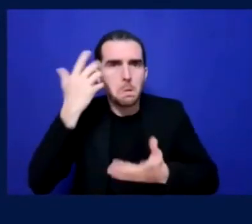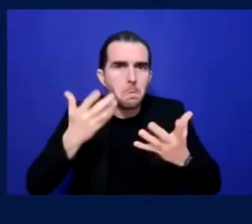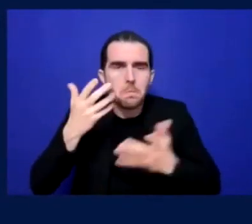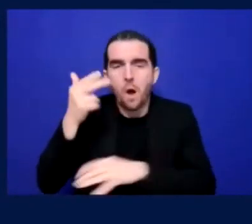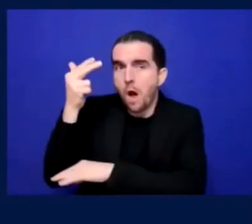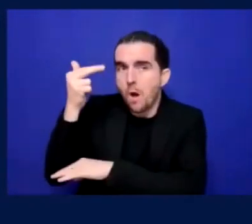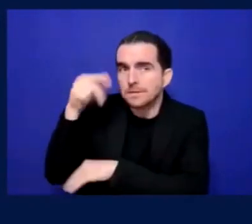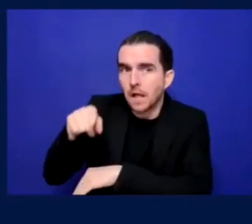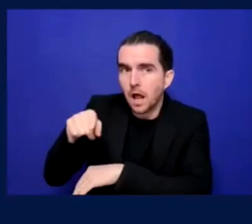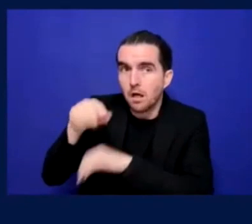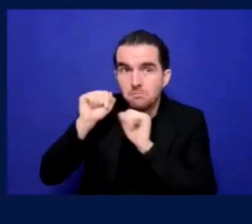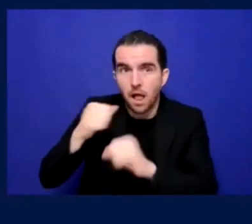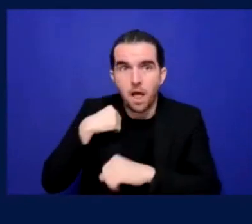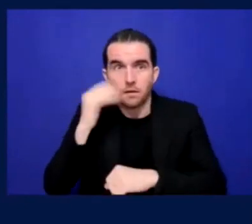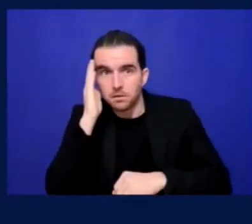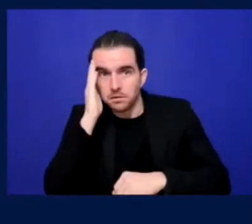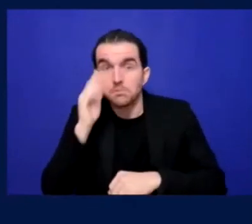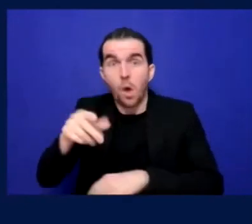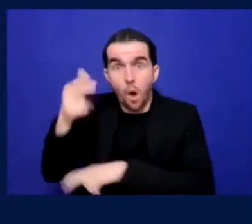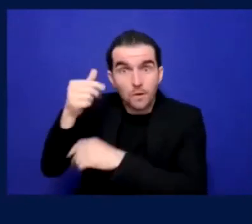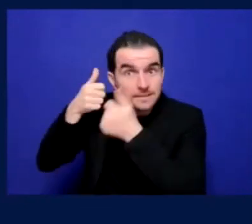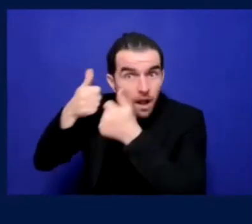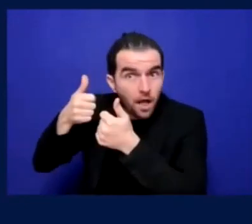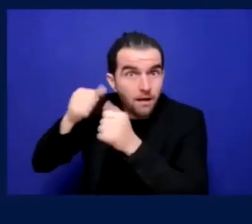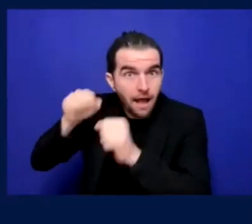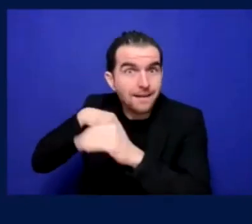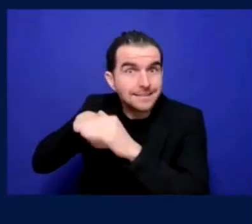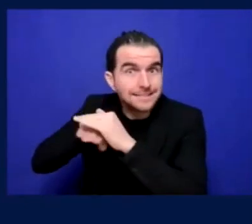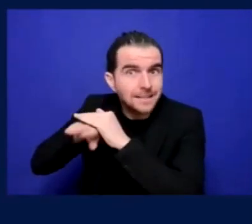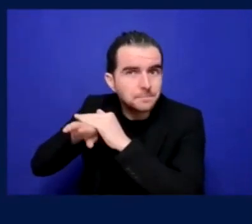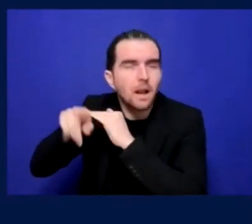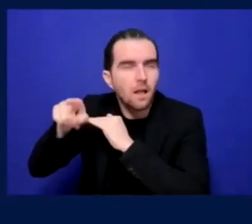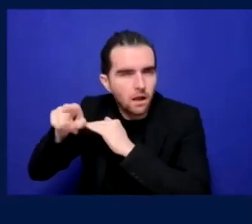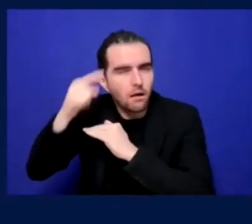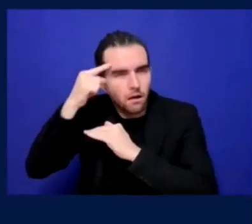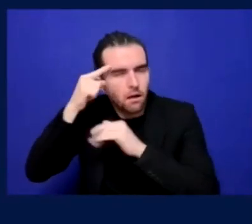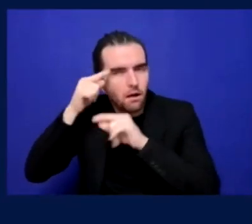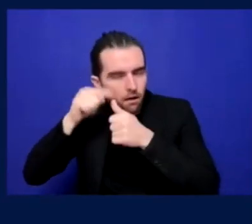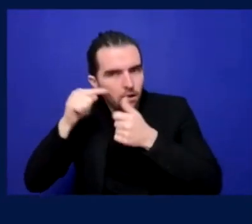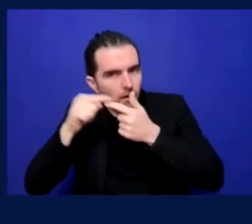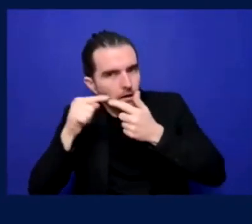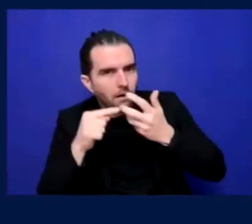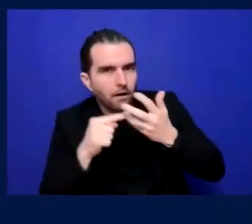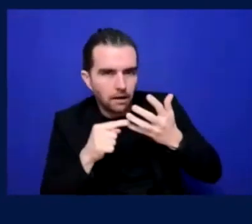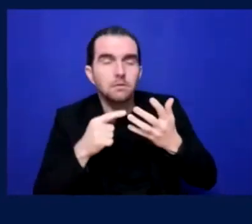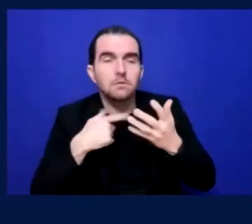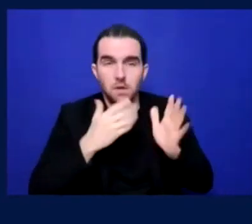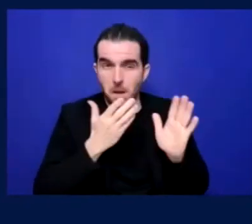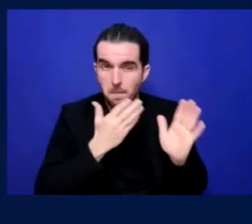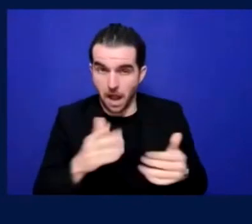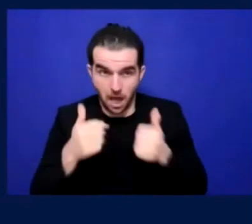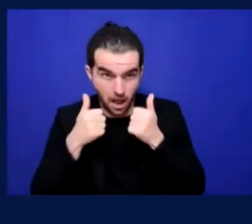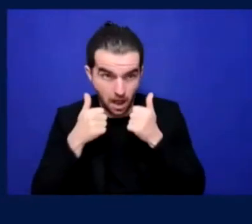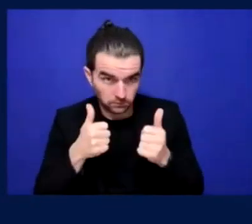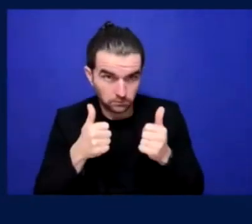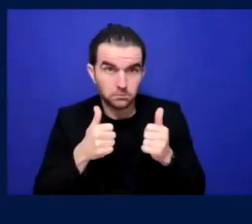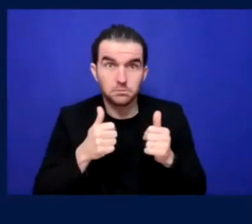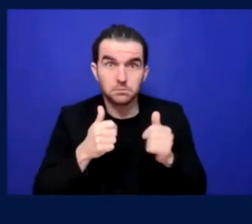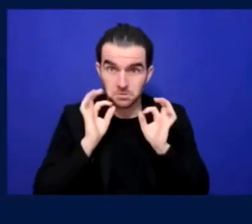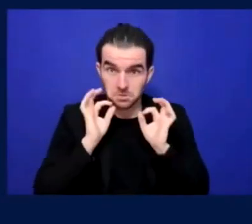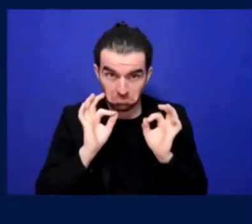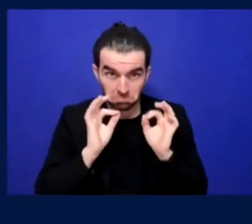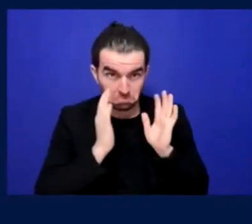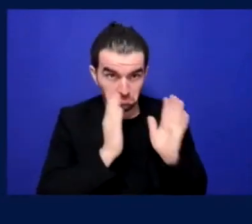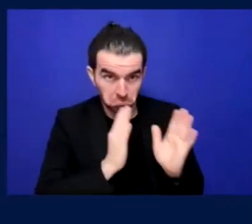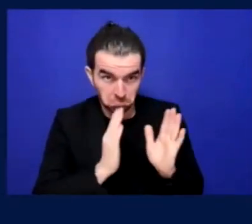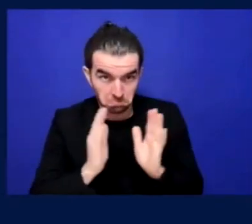is, if there's a, you know, a disabled supporter and hasn't been to an away game, what would you say to them today around to